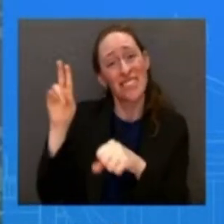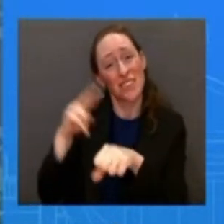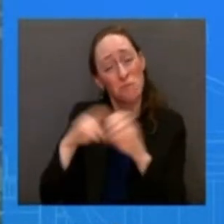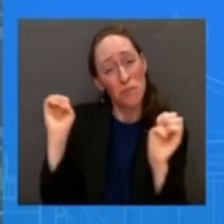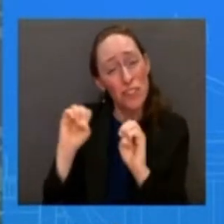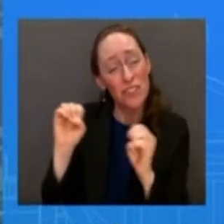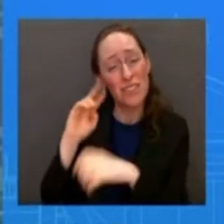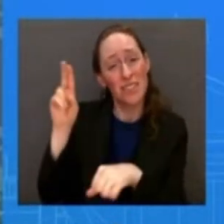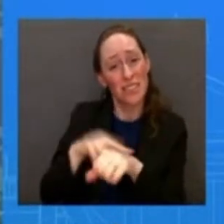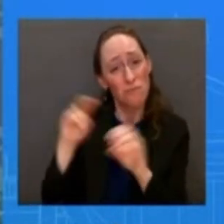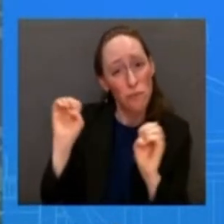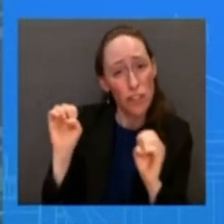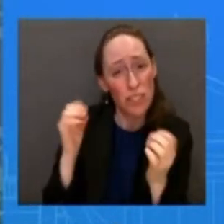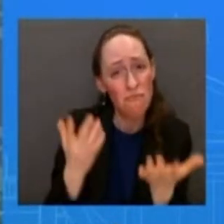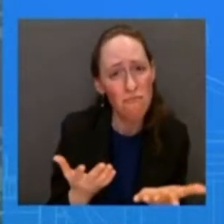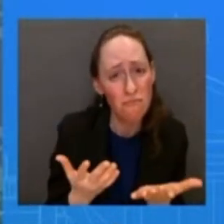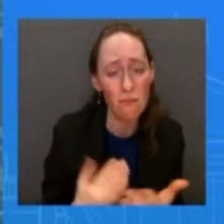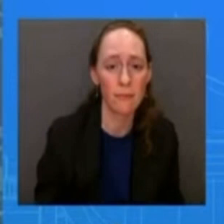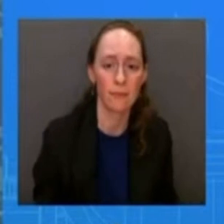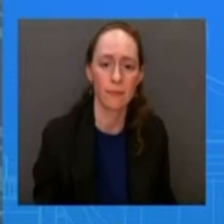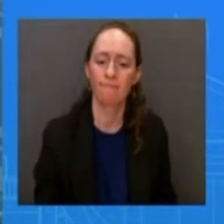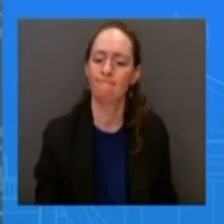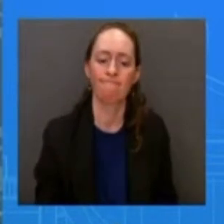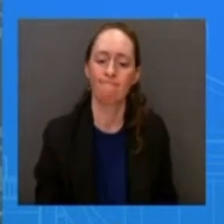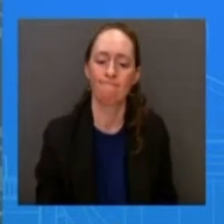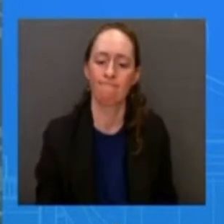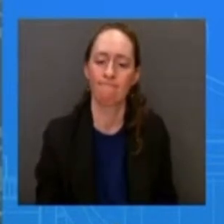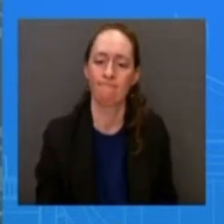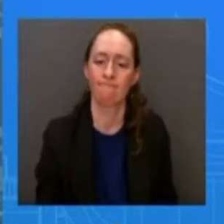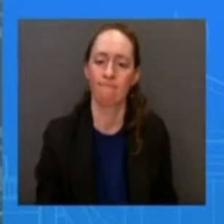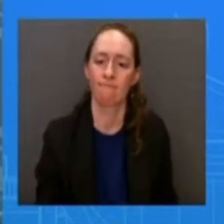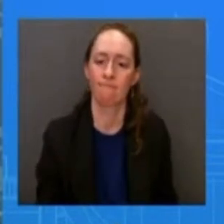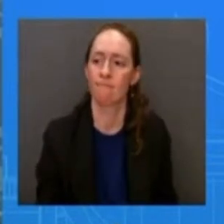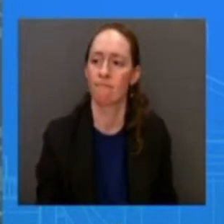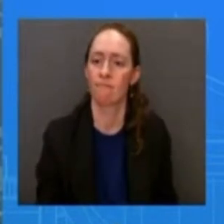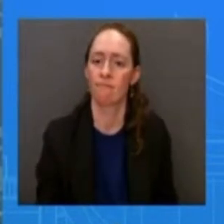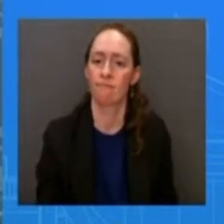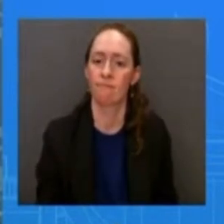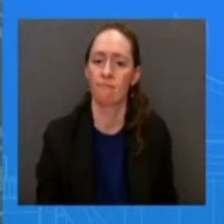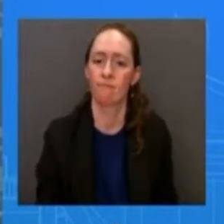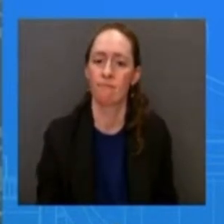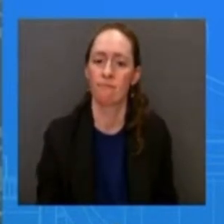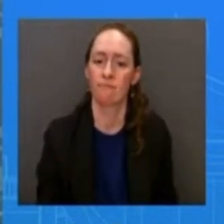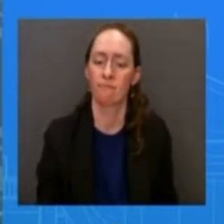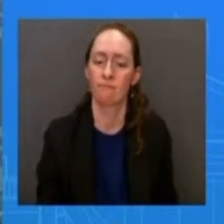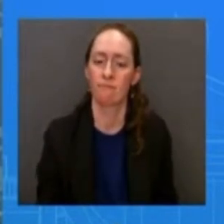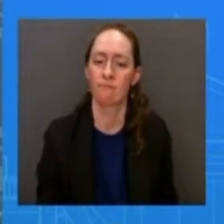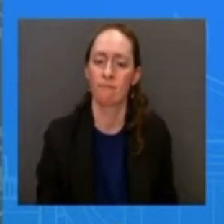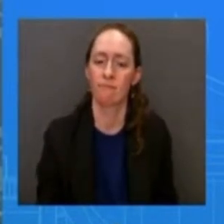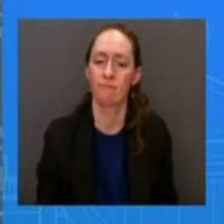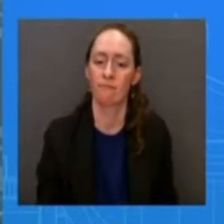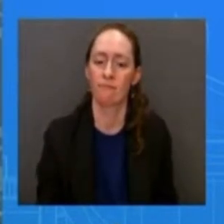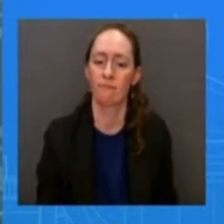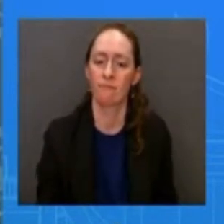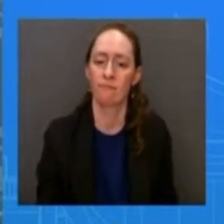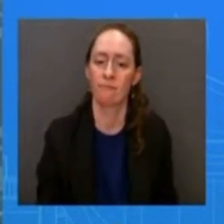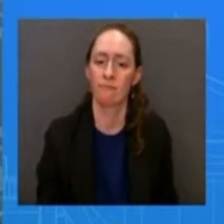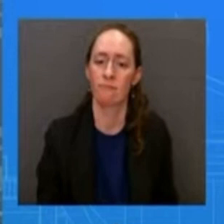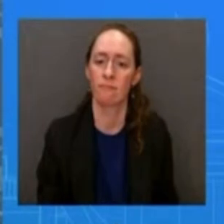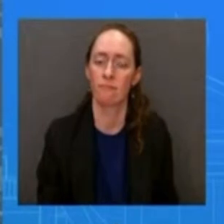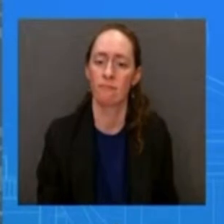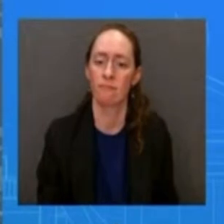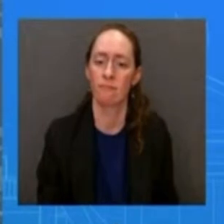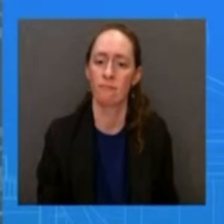sorry to the back go ahead can i ask about iran and china iran's president is visiting with